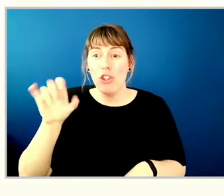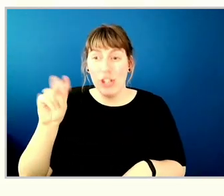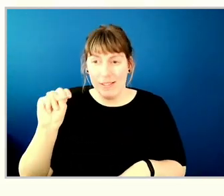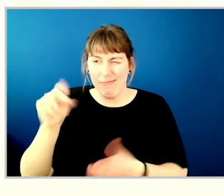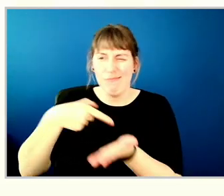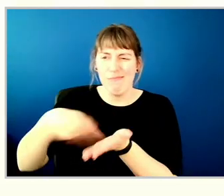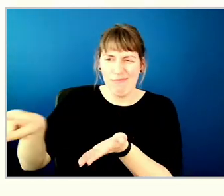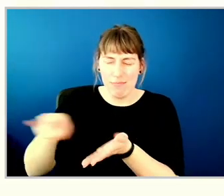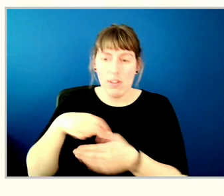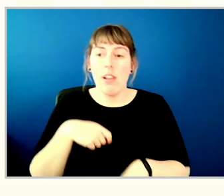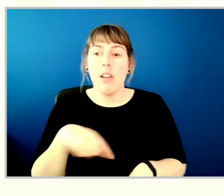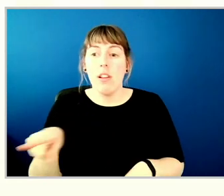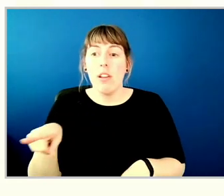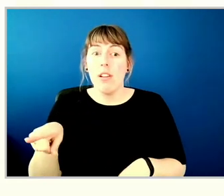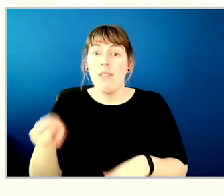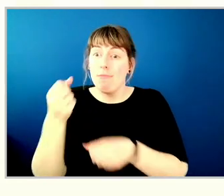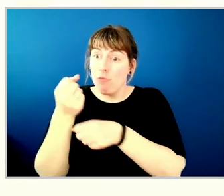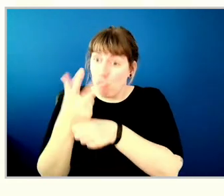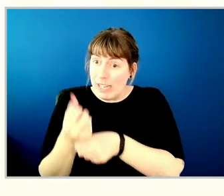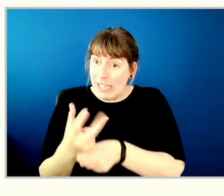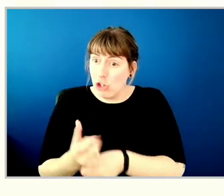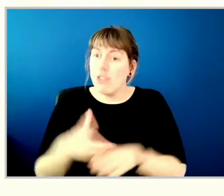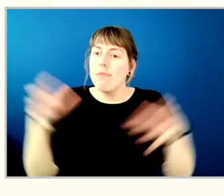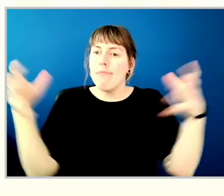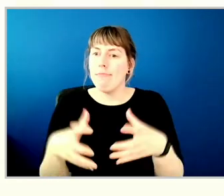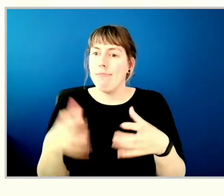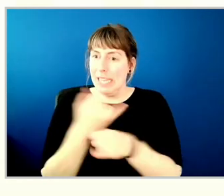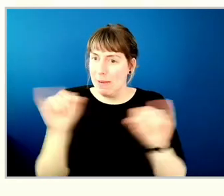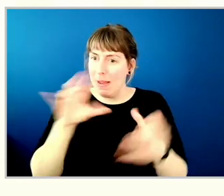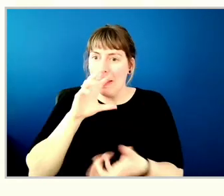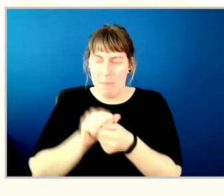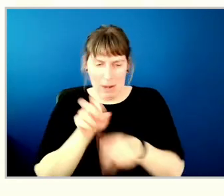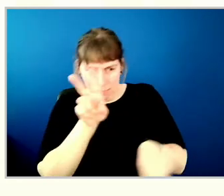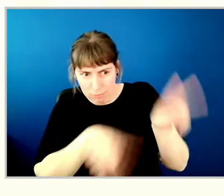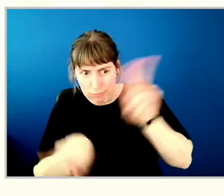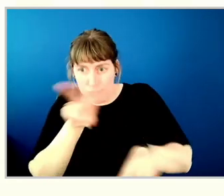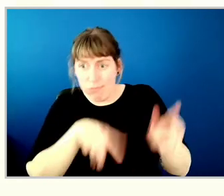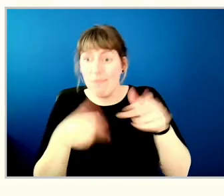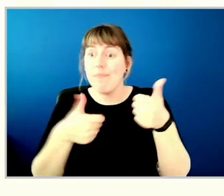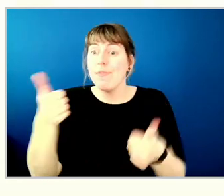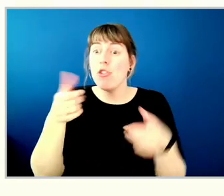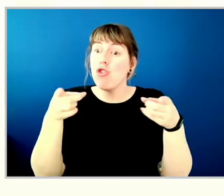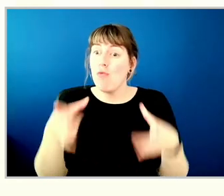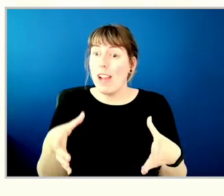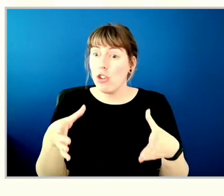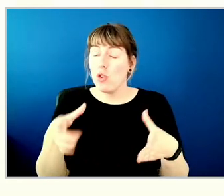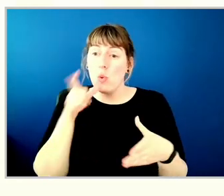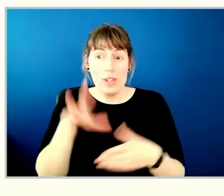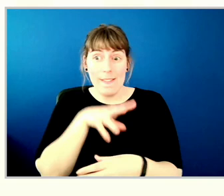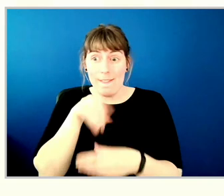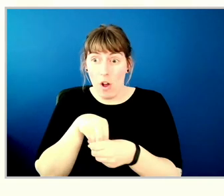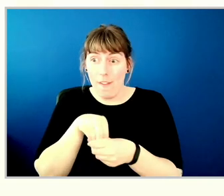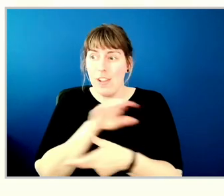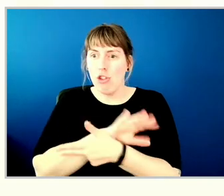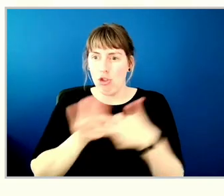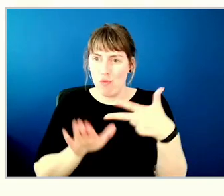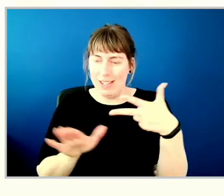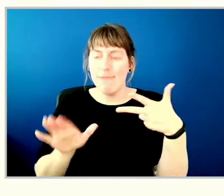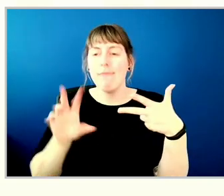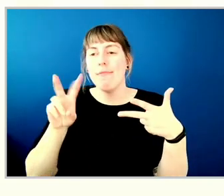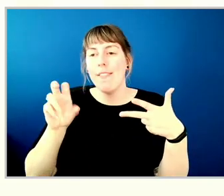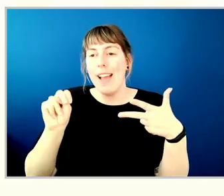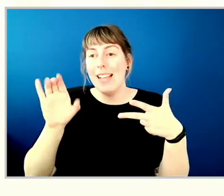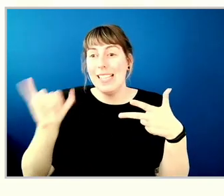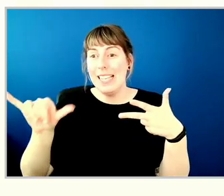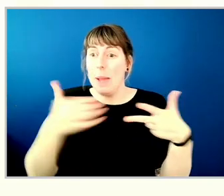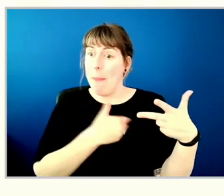years by an independent committee of members. The director remuneration committee is comprised of three Vancity members who are